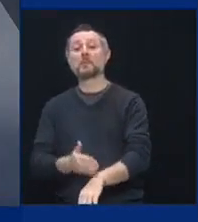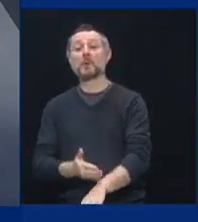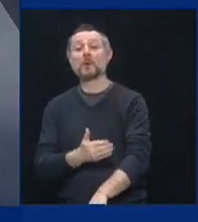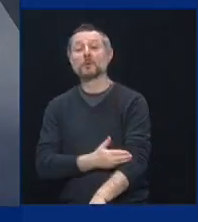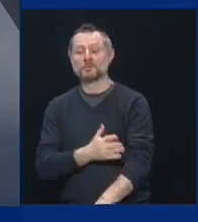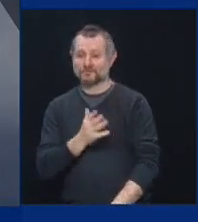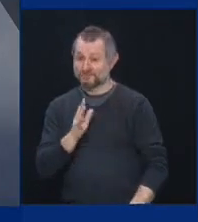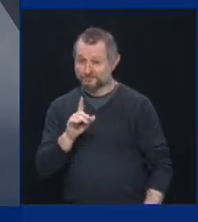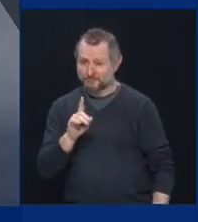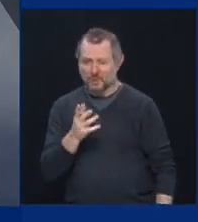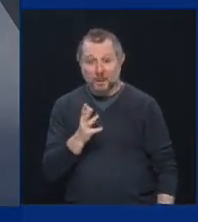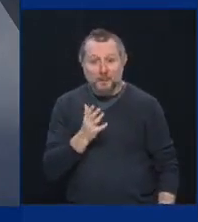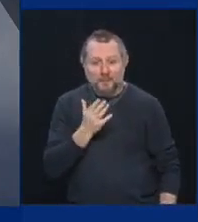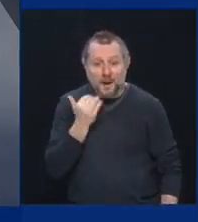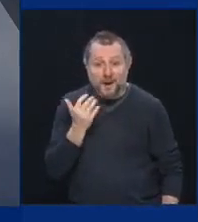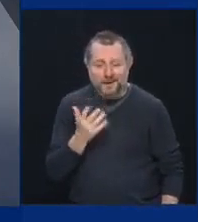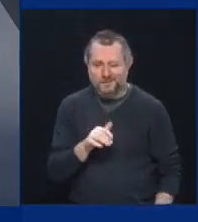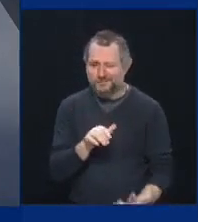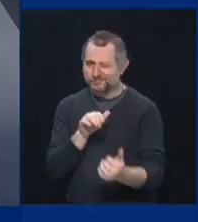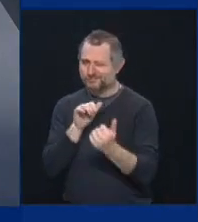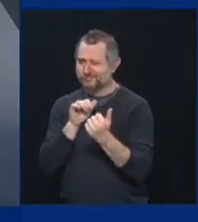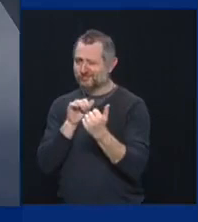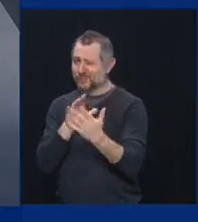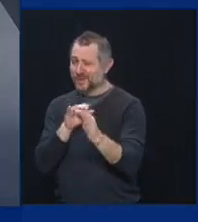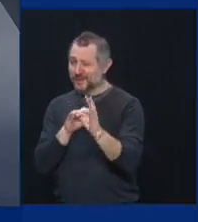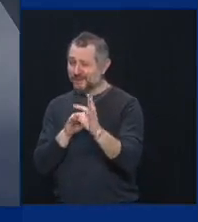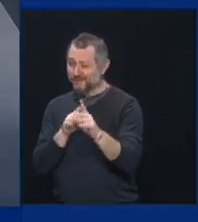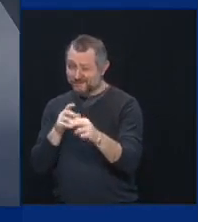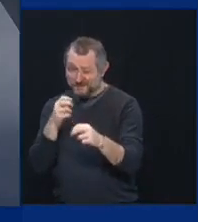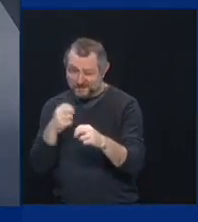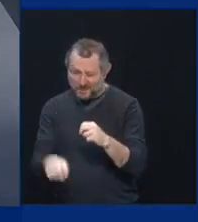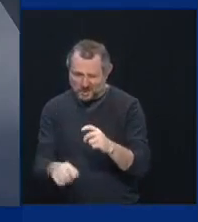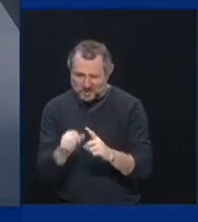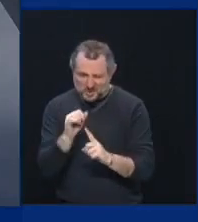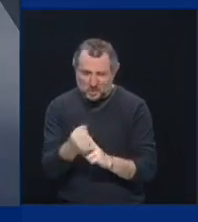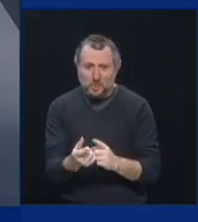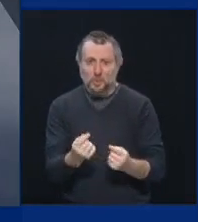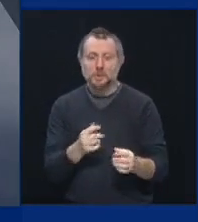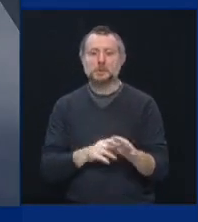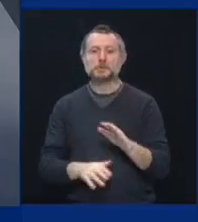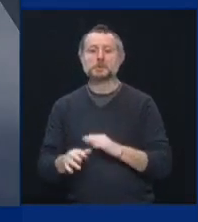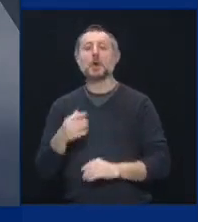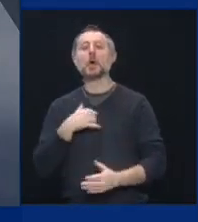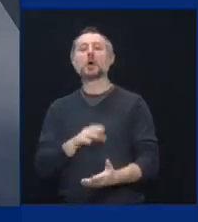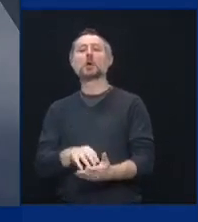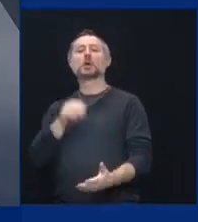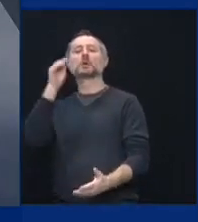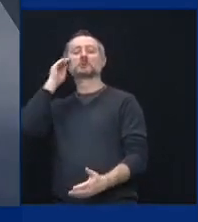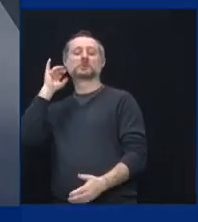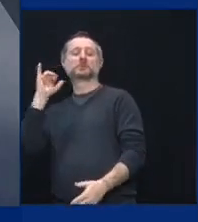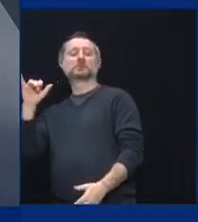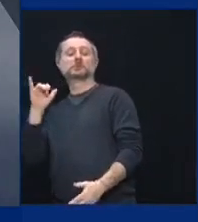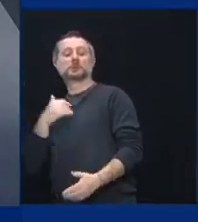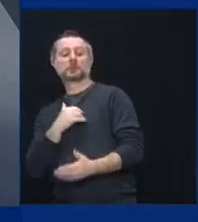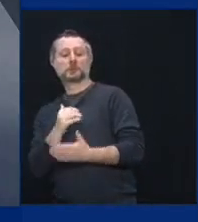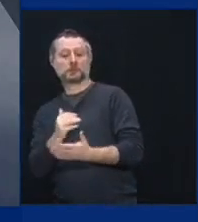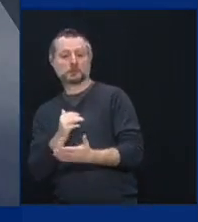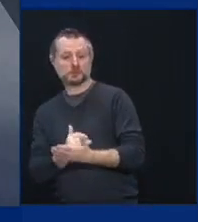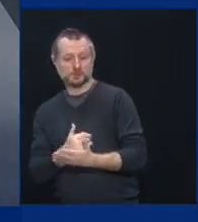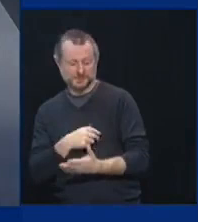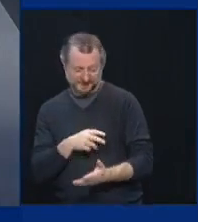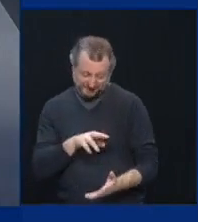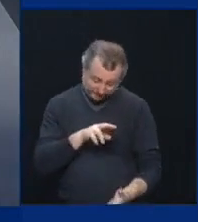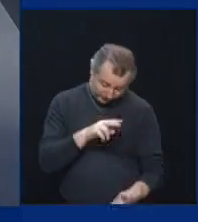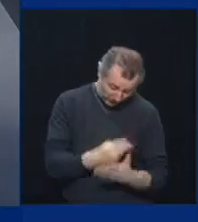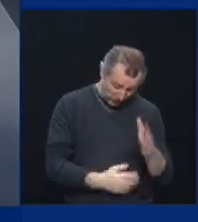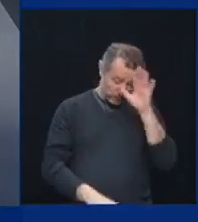life, what do you do? You learn from it and you get up better and you get up stronger. That's what we have to do. We've done it